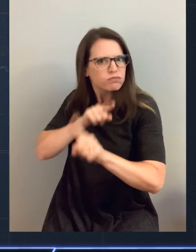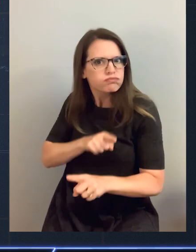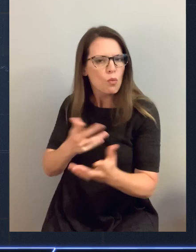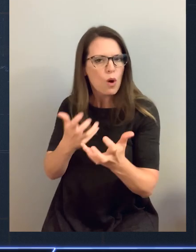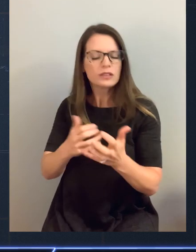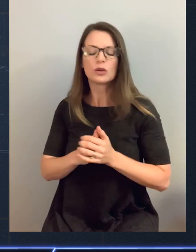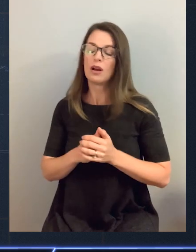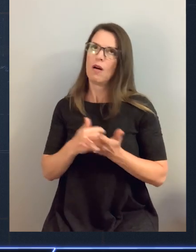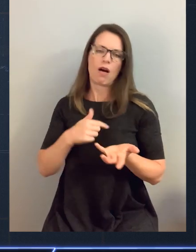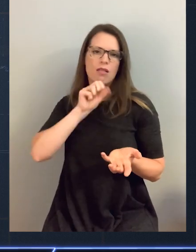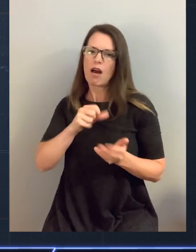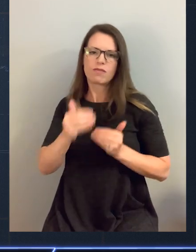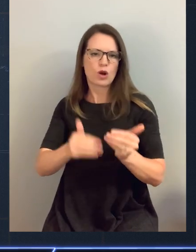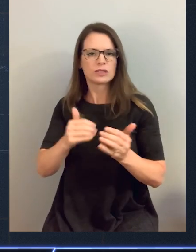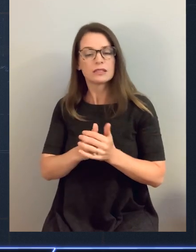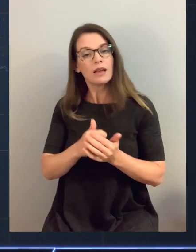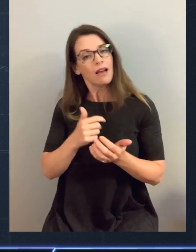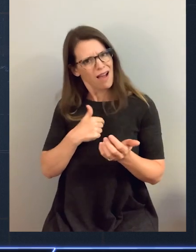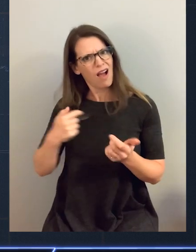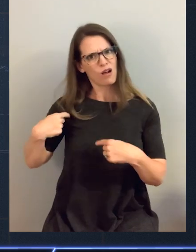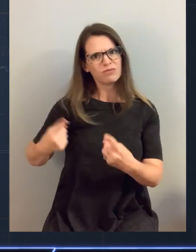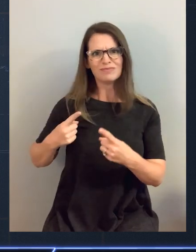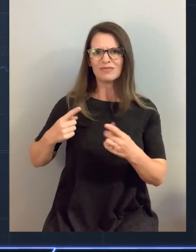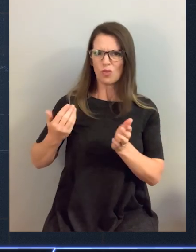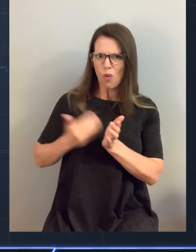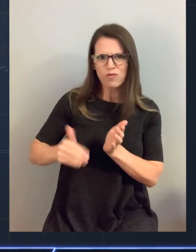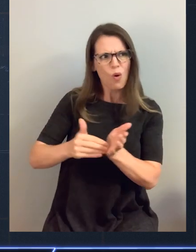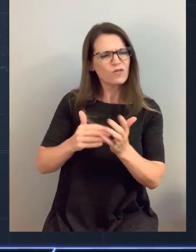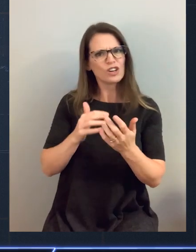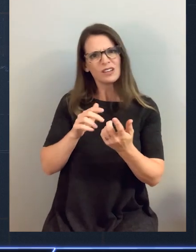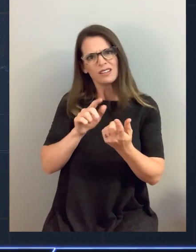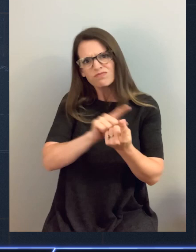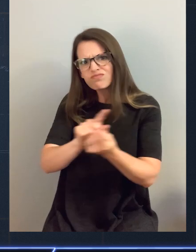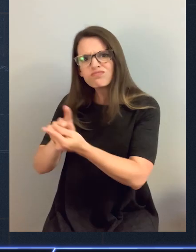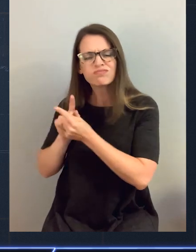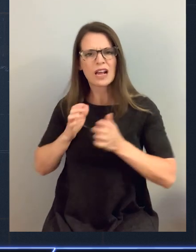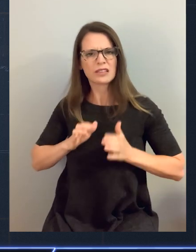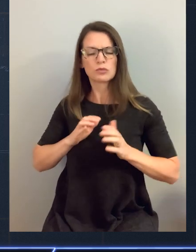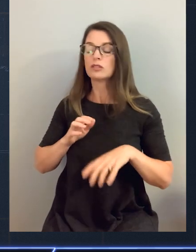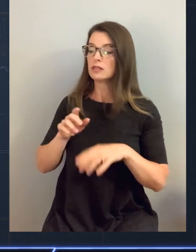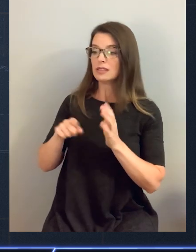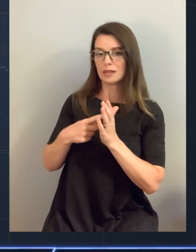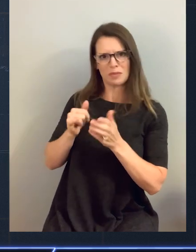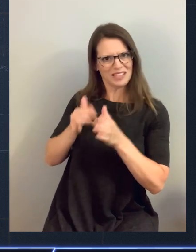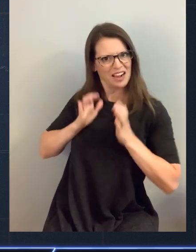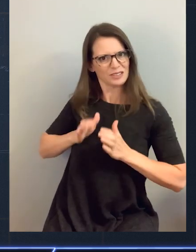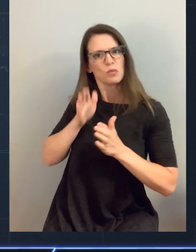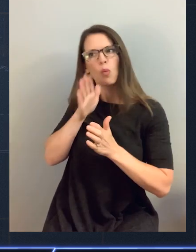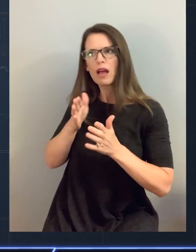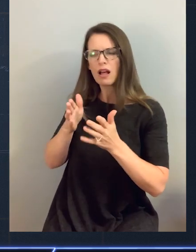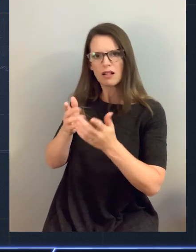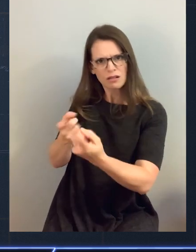and I love to get to meet with customers again and again and again over the years, sometimes the second or third time I'll meet with a customer in the